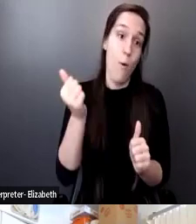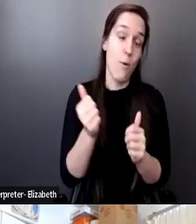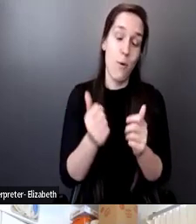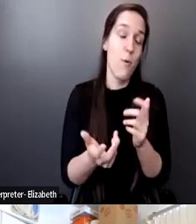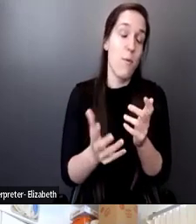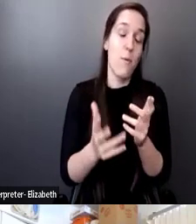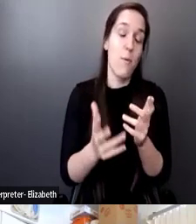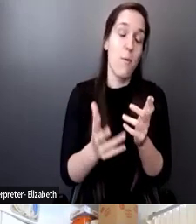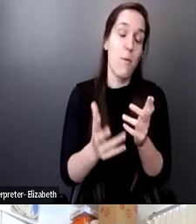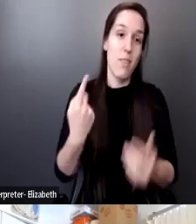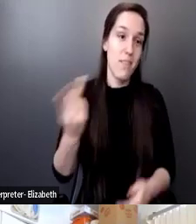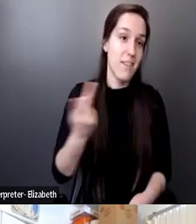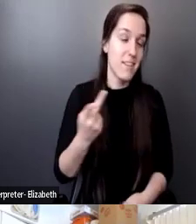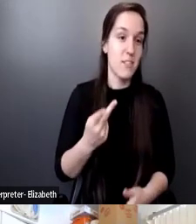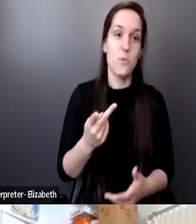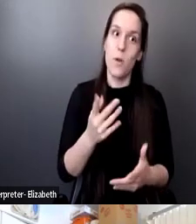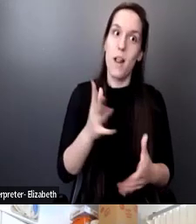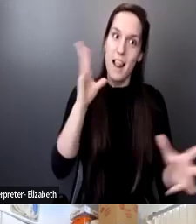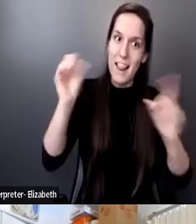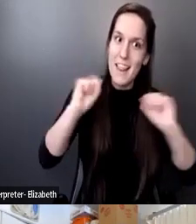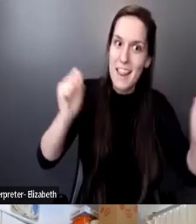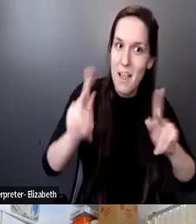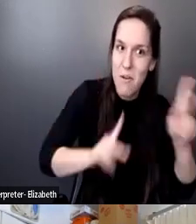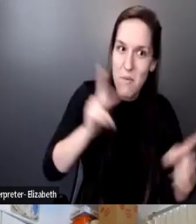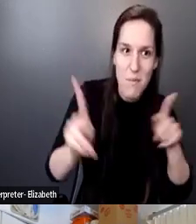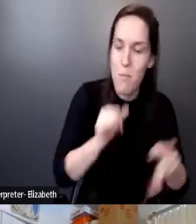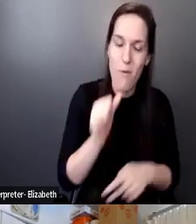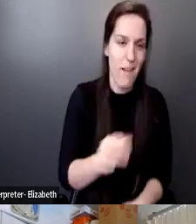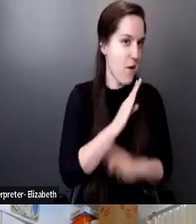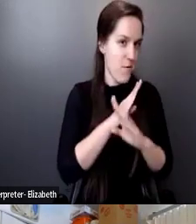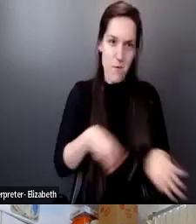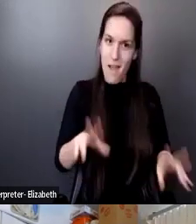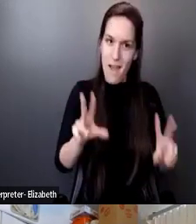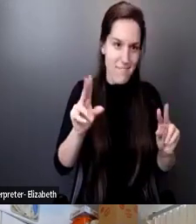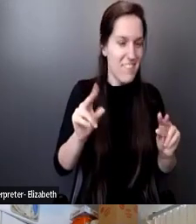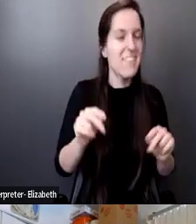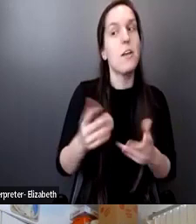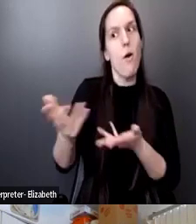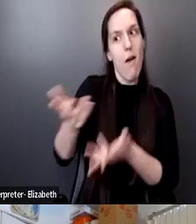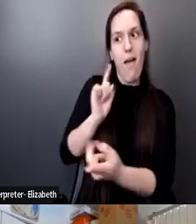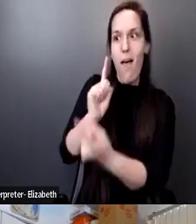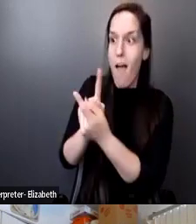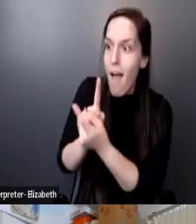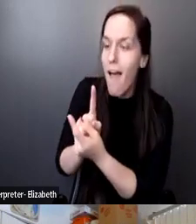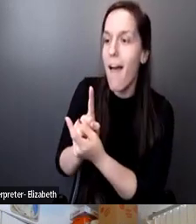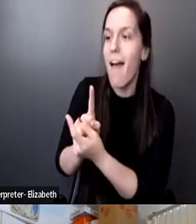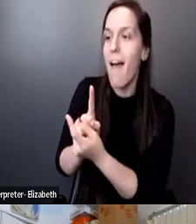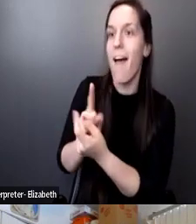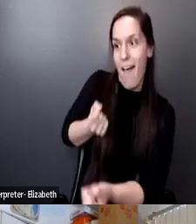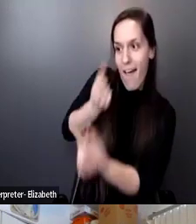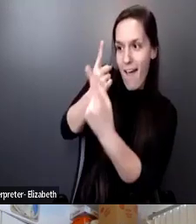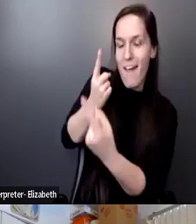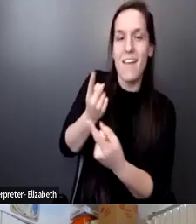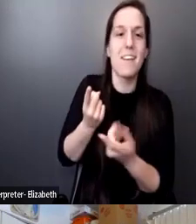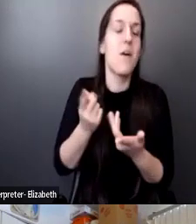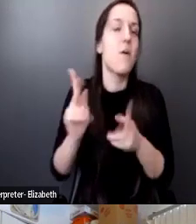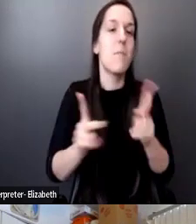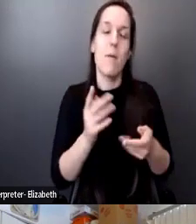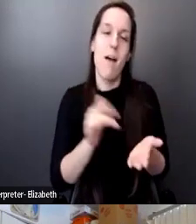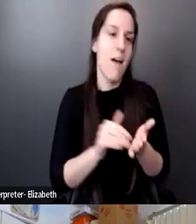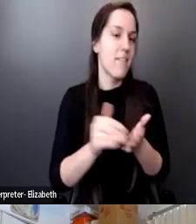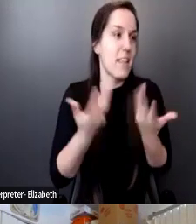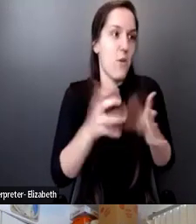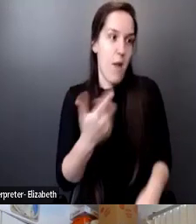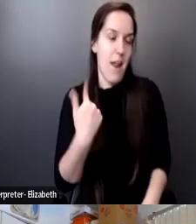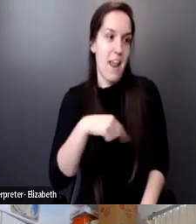see injustice, we speak of it, and even when that is not what people want to hear, often when it is not what people want to hear.